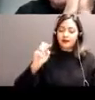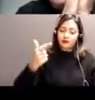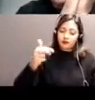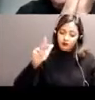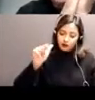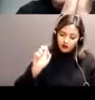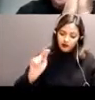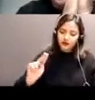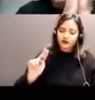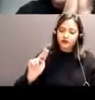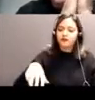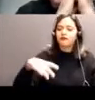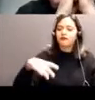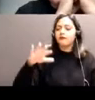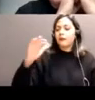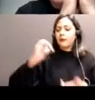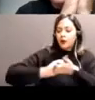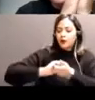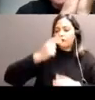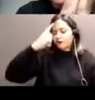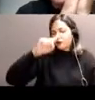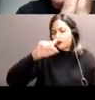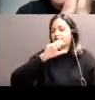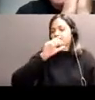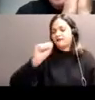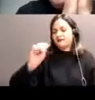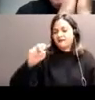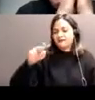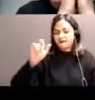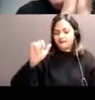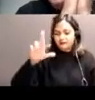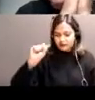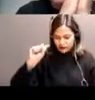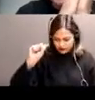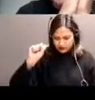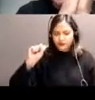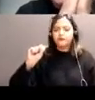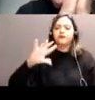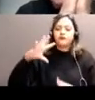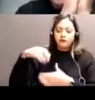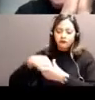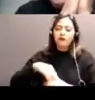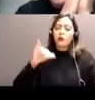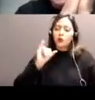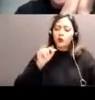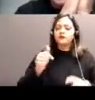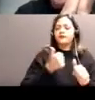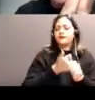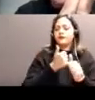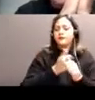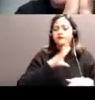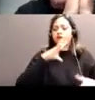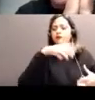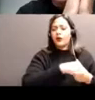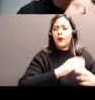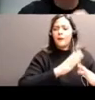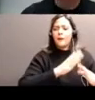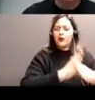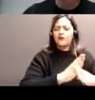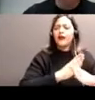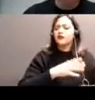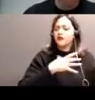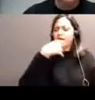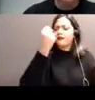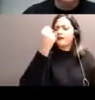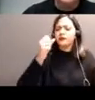She is past Chair Prevention of Elder Abuse Committee, York Region. She volunteers in the Out of the Cold program in